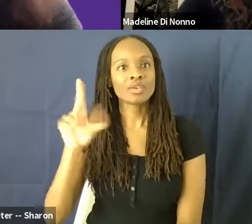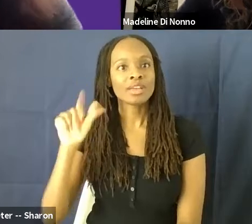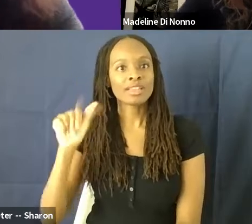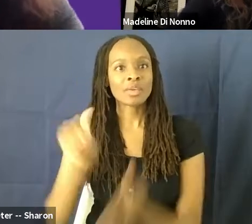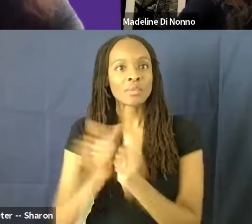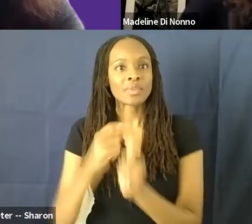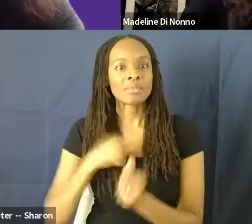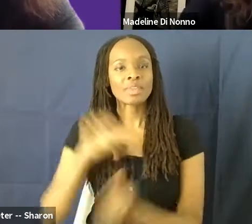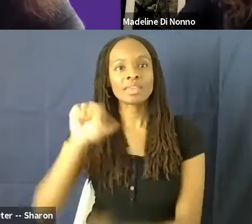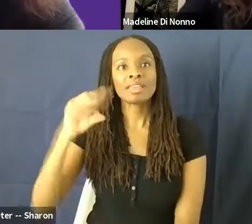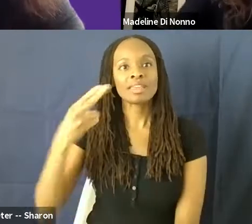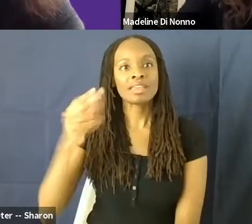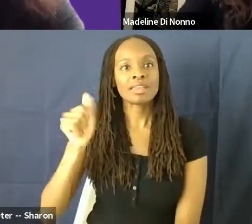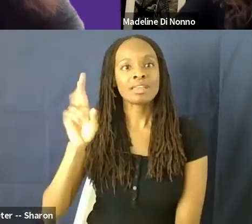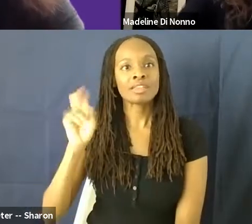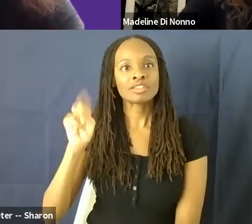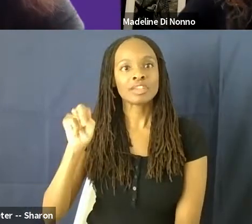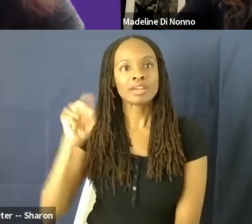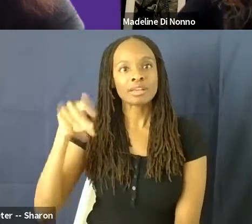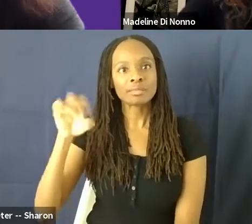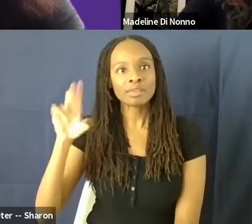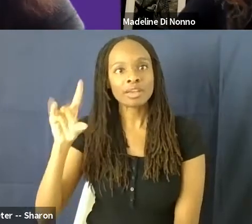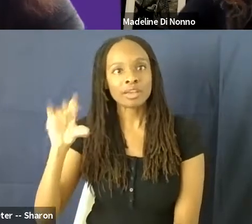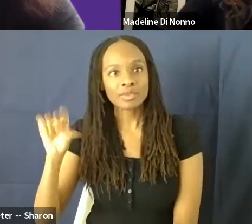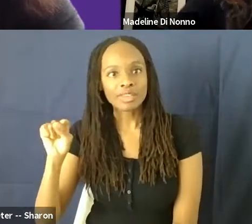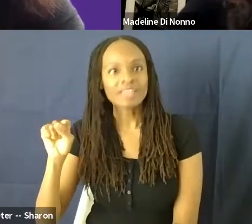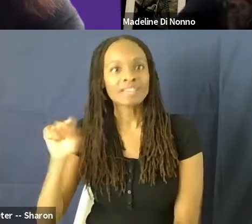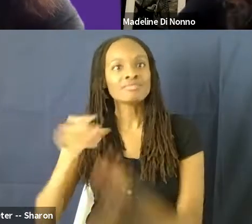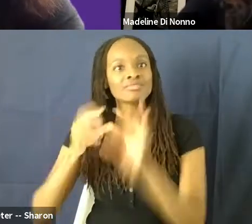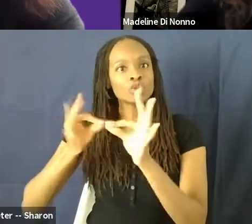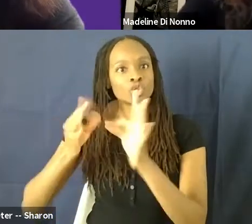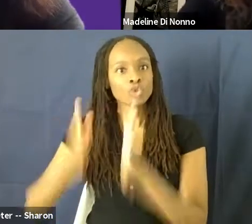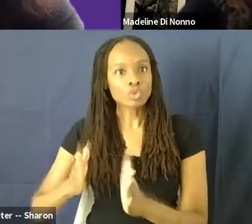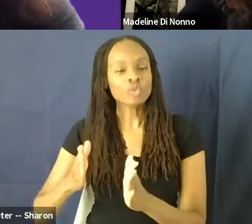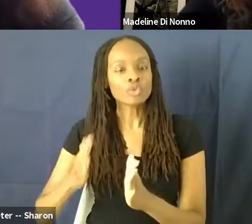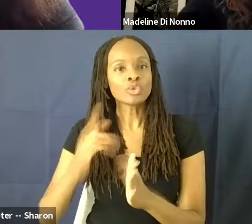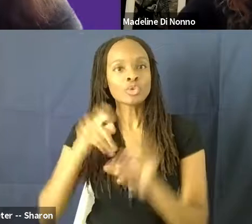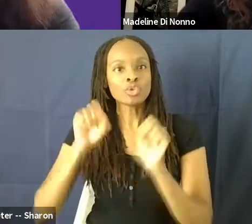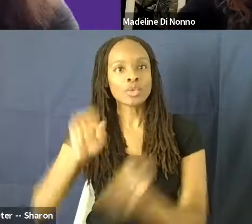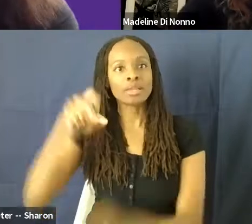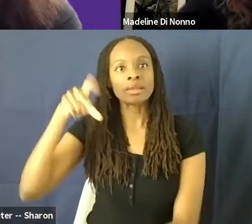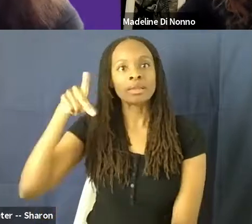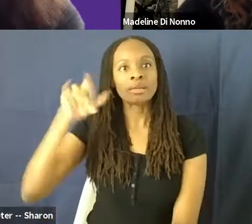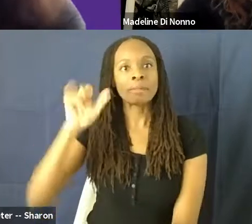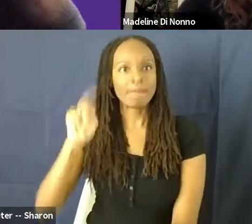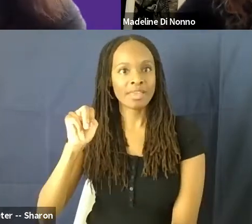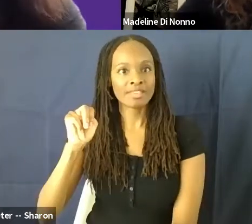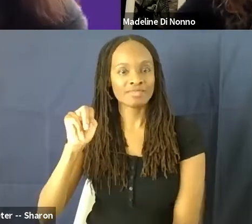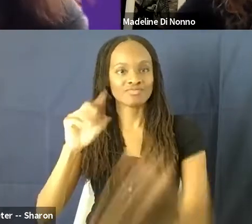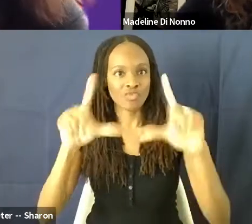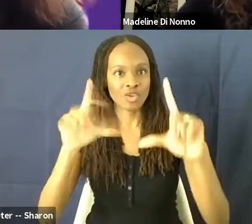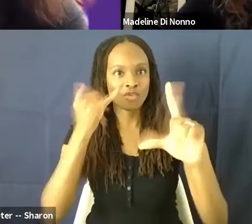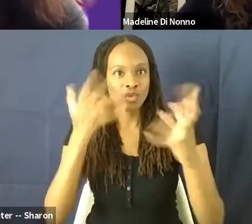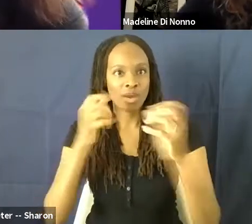-Louis, our ASL interpreter. You can pin her video if you would like to watch her throughout. I'm so